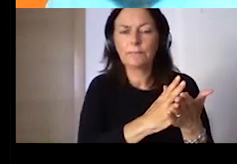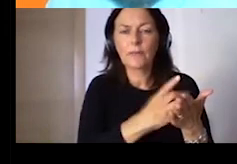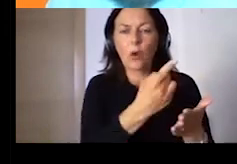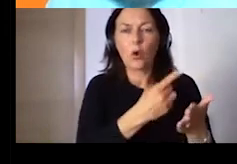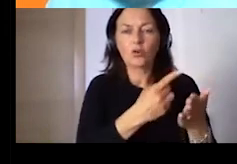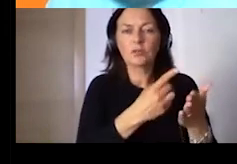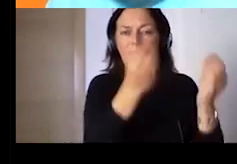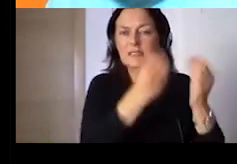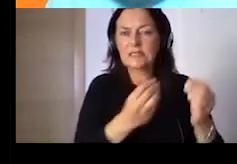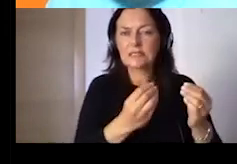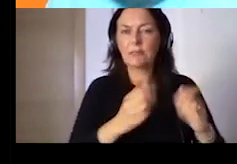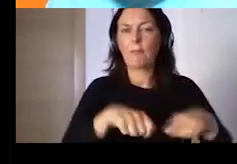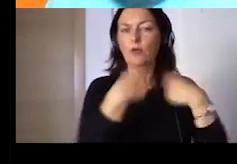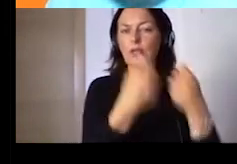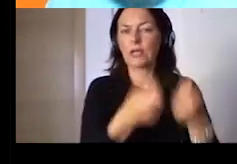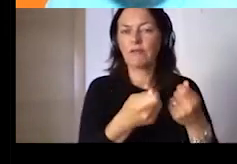educational levels.